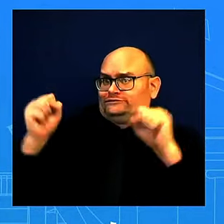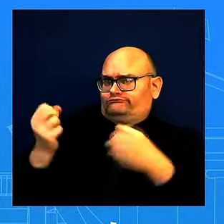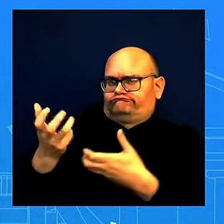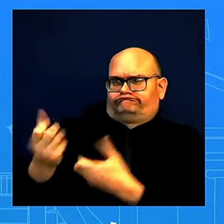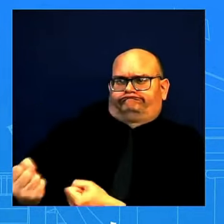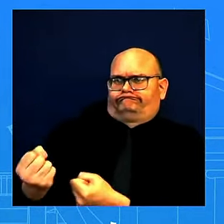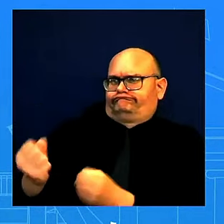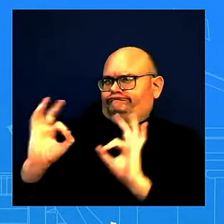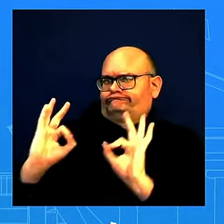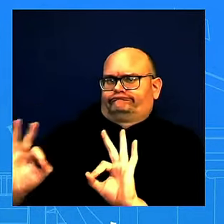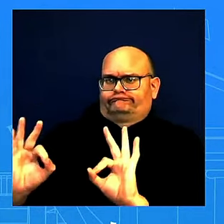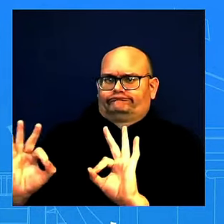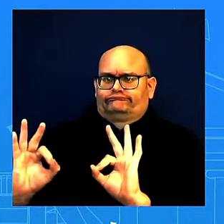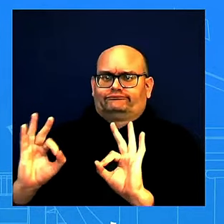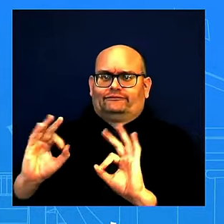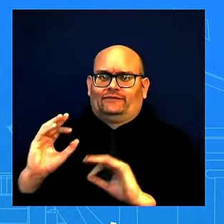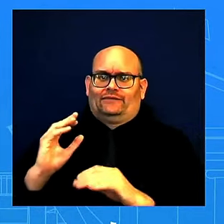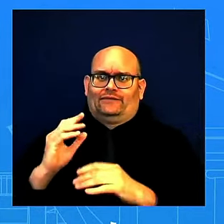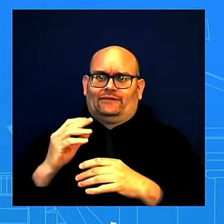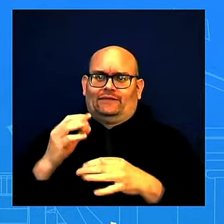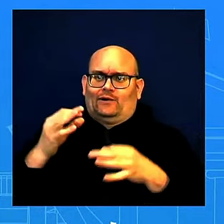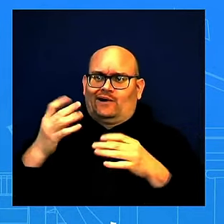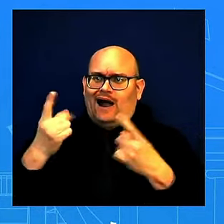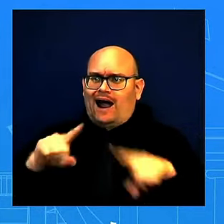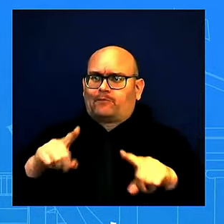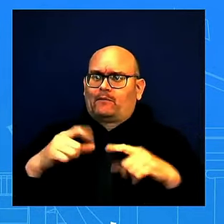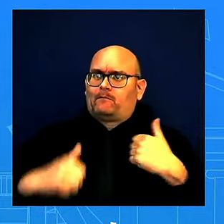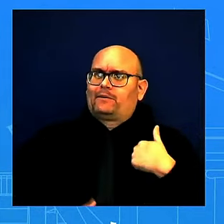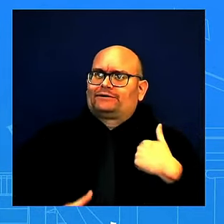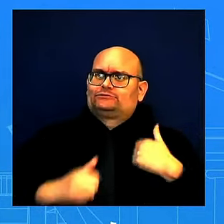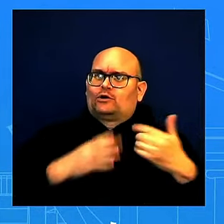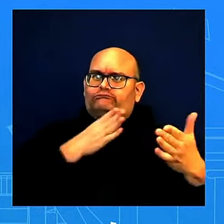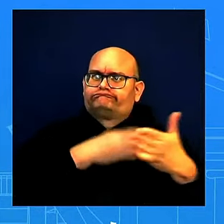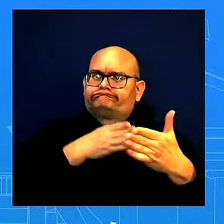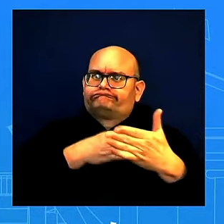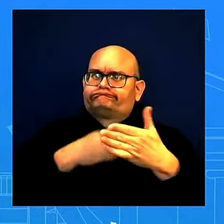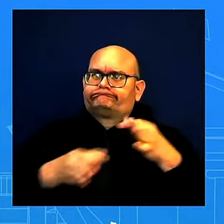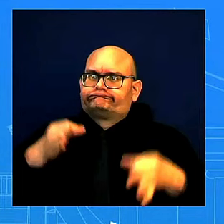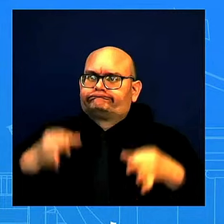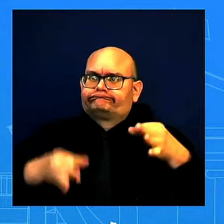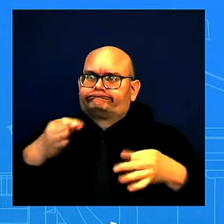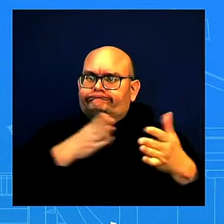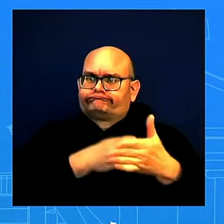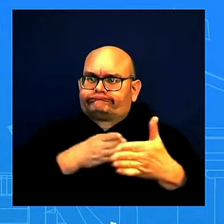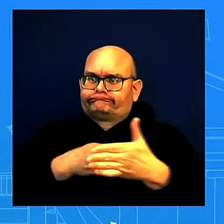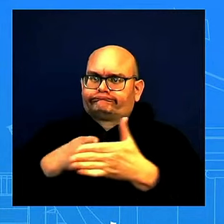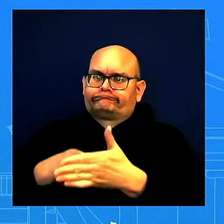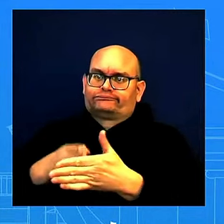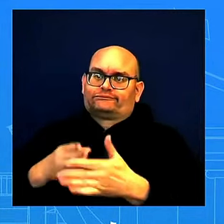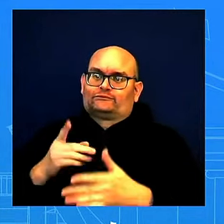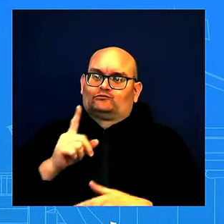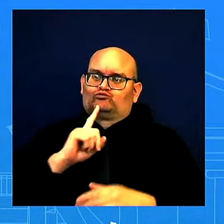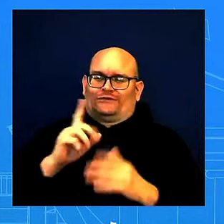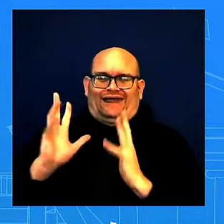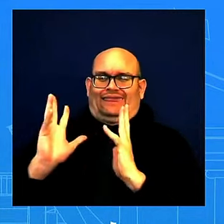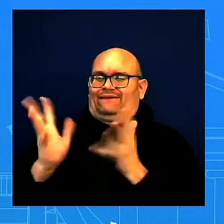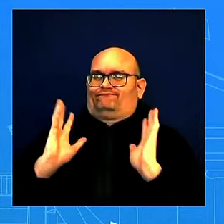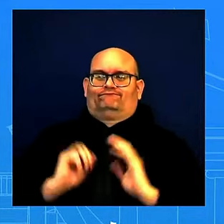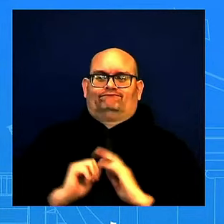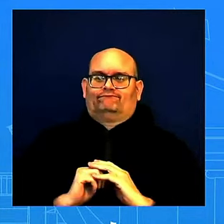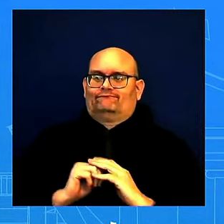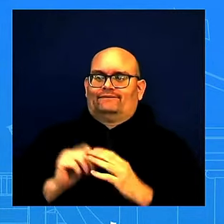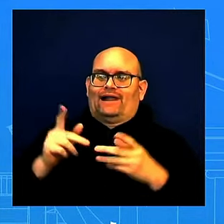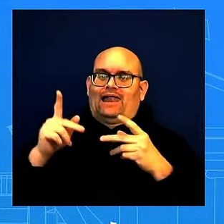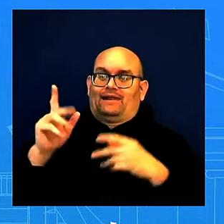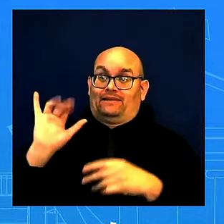And so I would really have to leave it there. This is a decision that Secretary Austin made. And that is certainly to talk about that particular